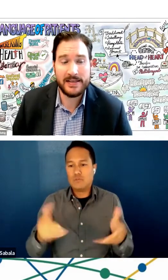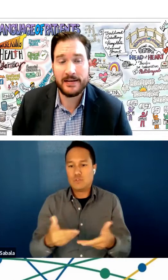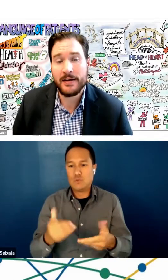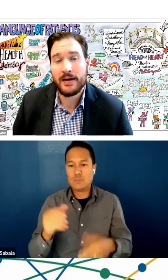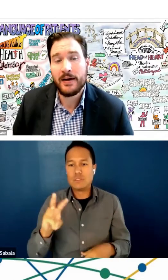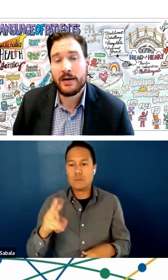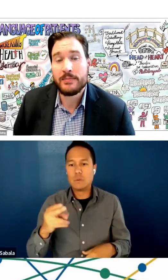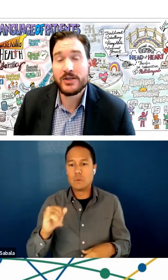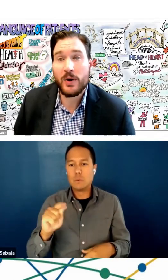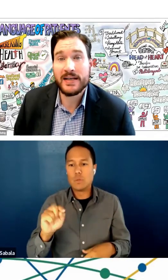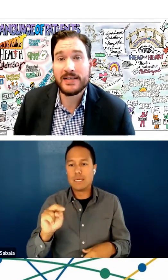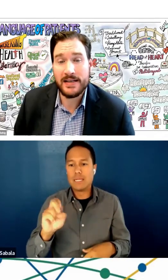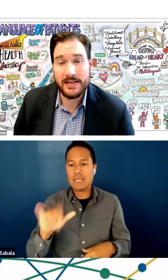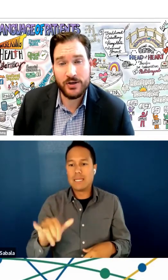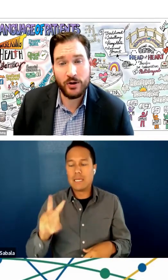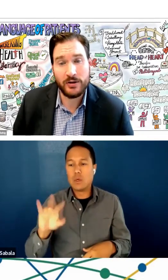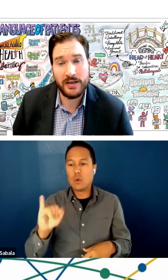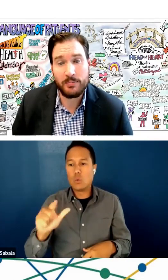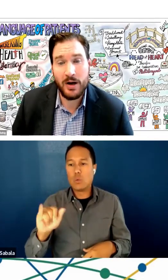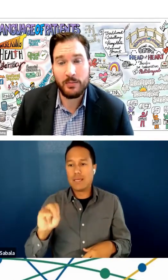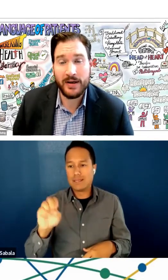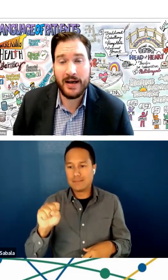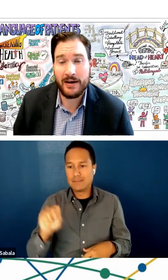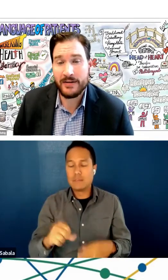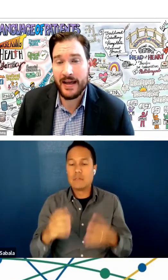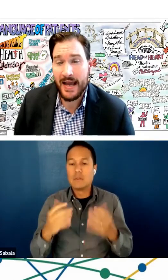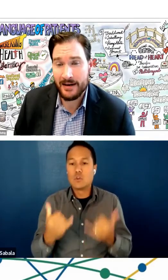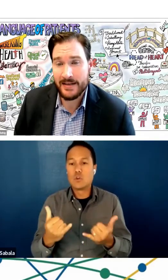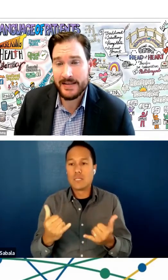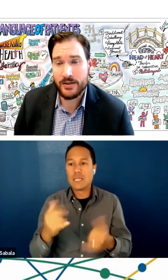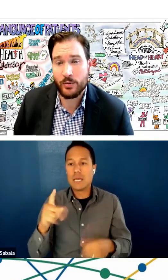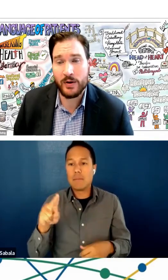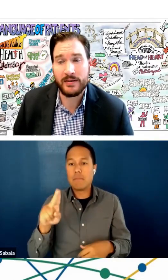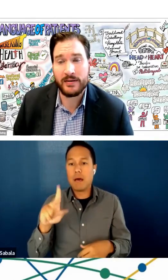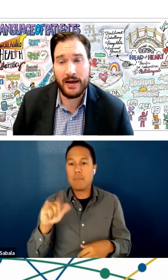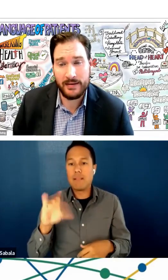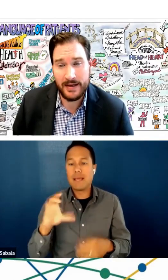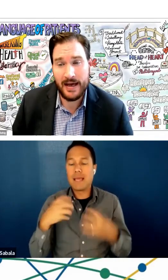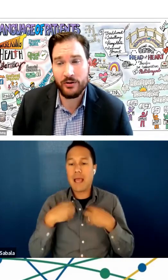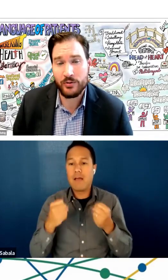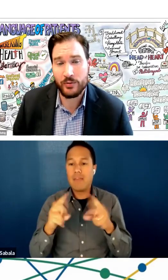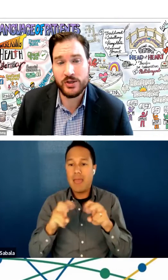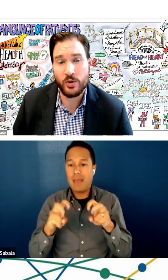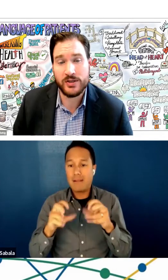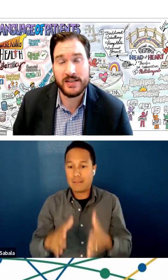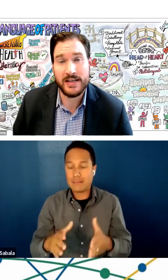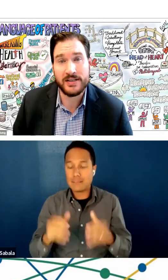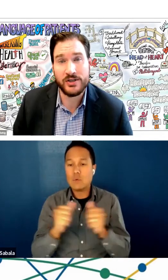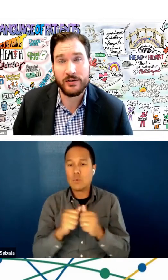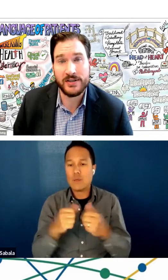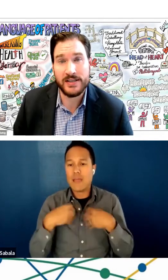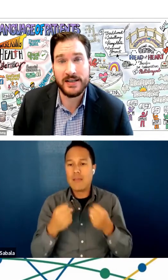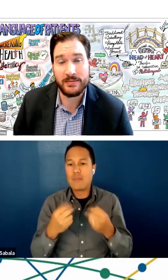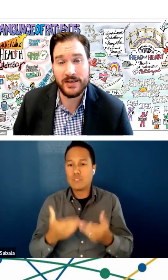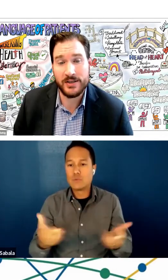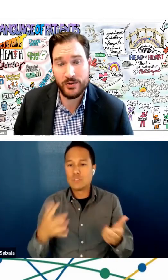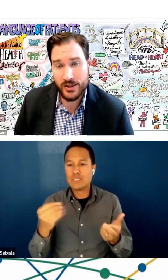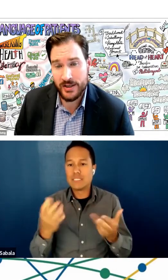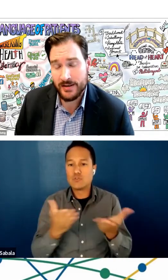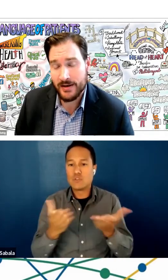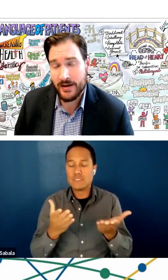panelist. Ms. Wiggins is currently a public health analyst with the Health Resources and Services